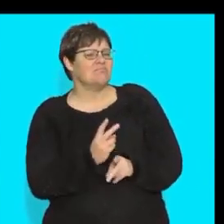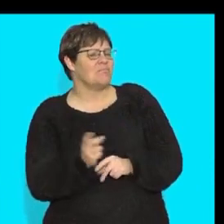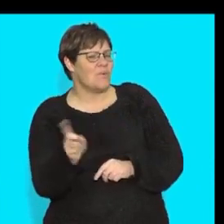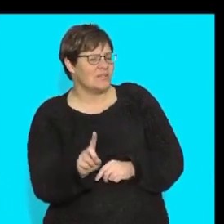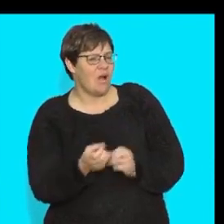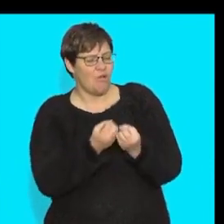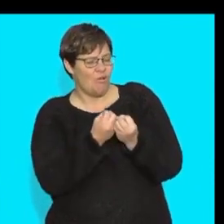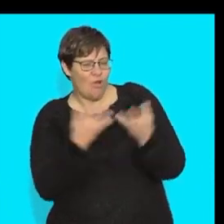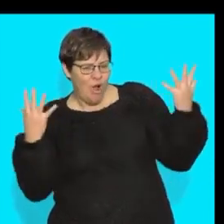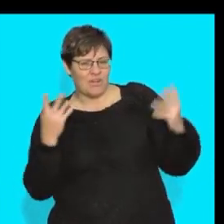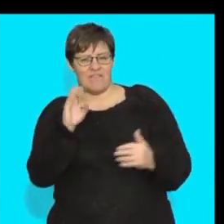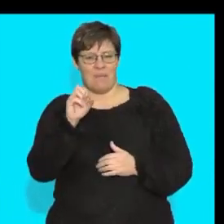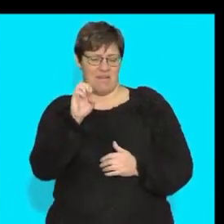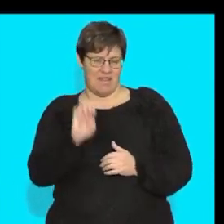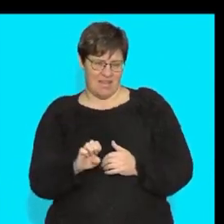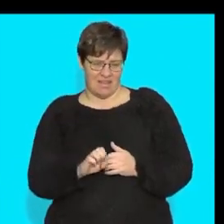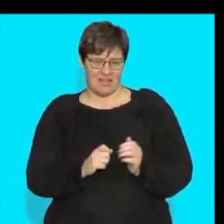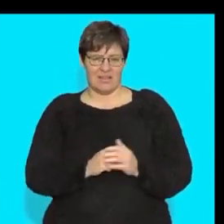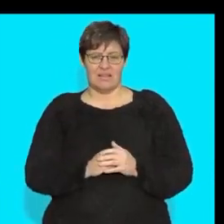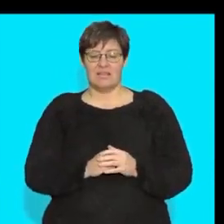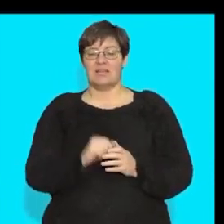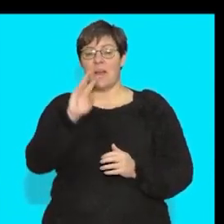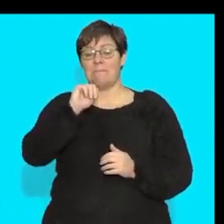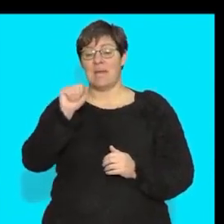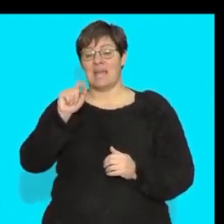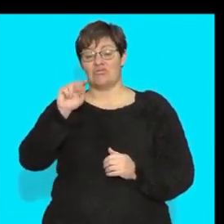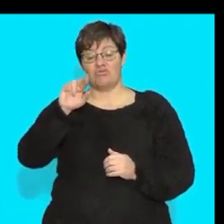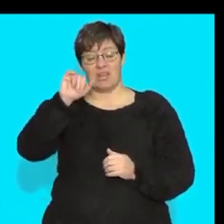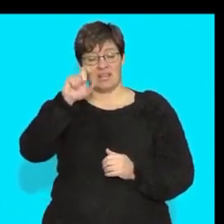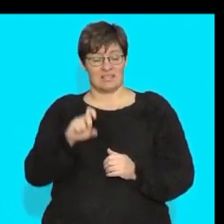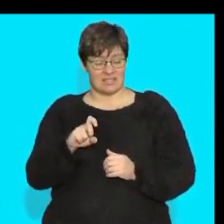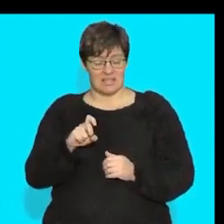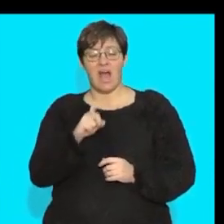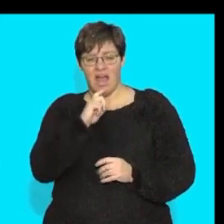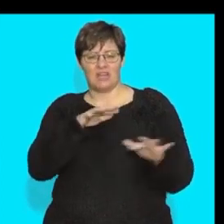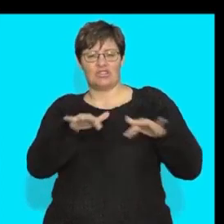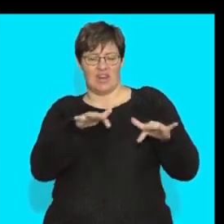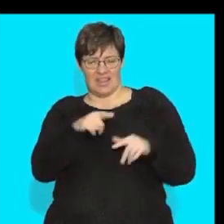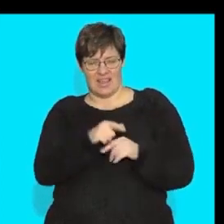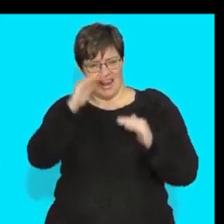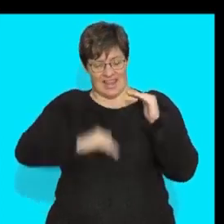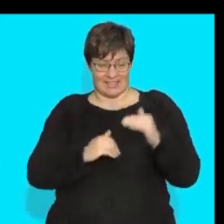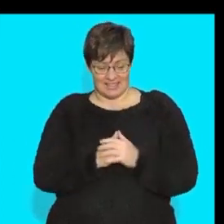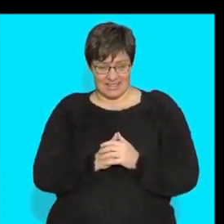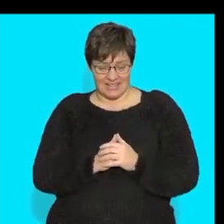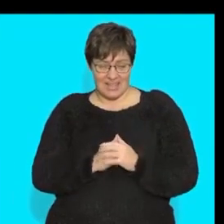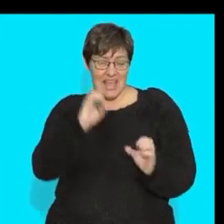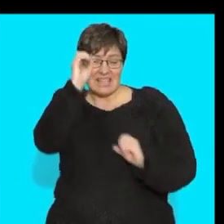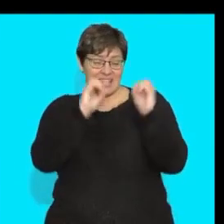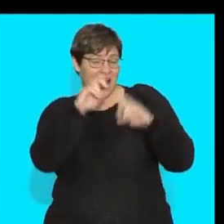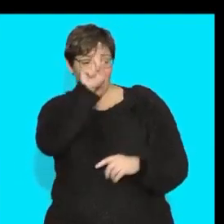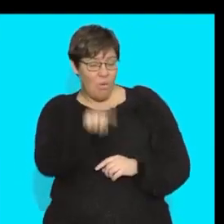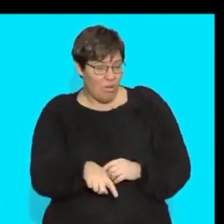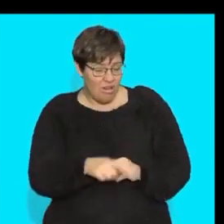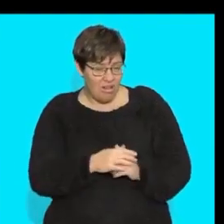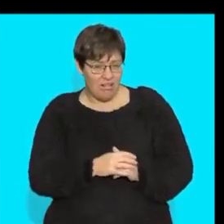fibers less matrix matrix is my jelly and what are all of these cells over here all of those cells are going to